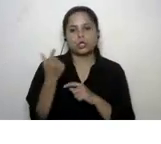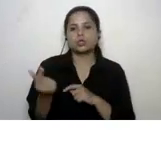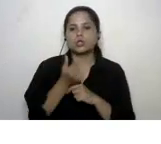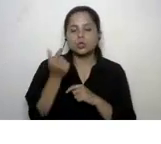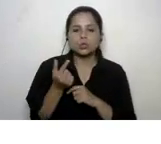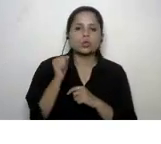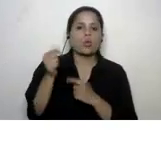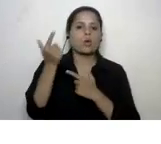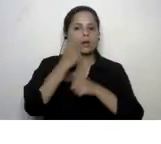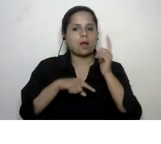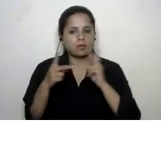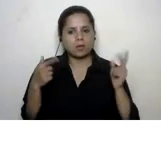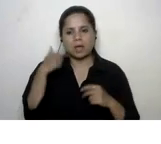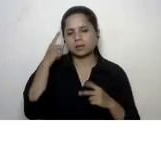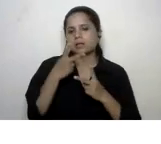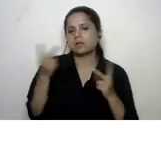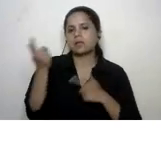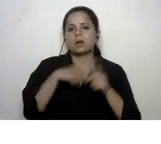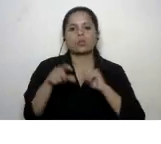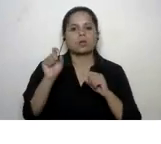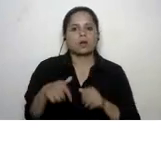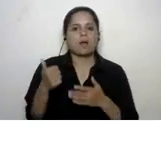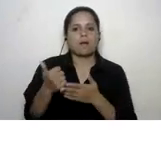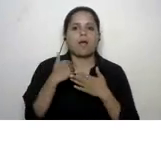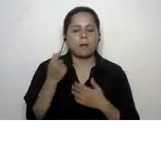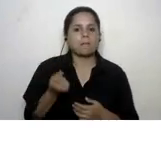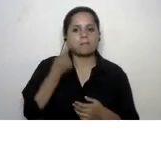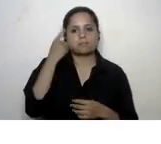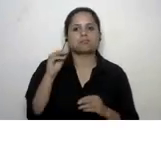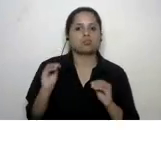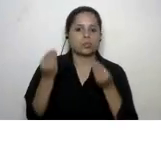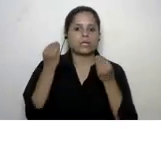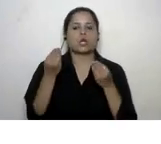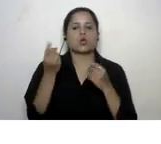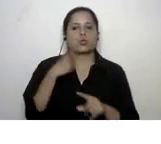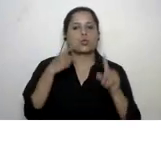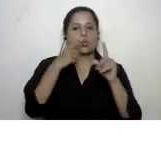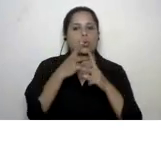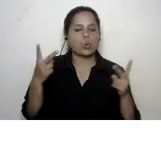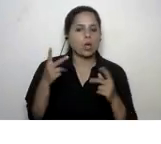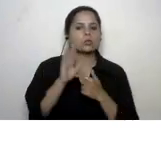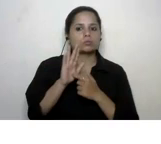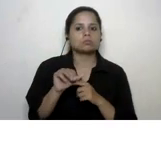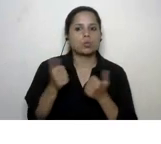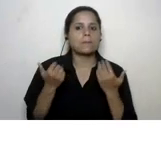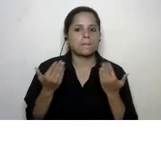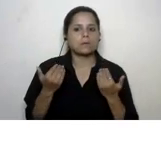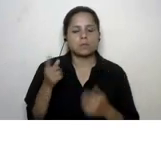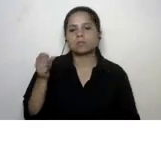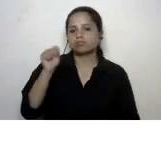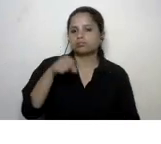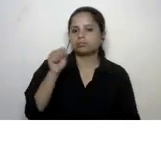language so i think multilingual approach can help with better and better understanding of the goals and implementation of it yeah